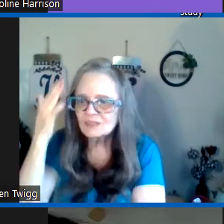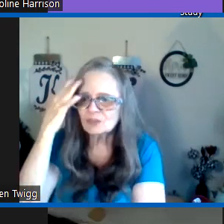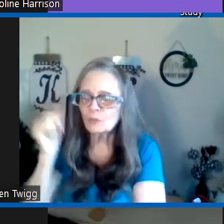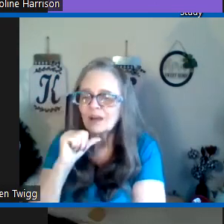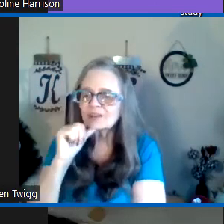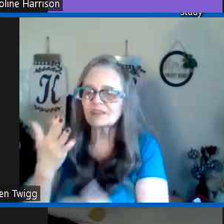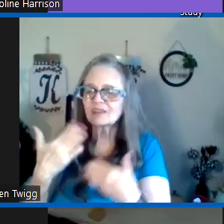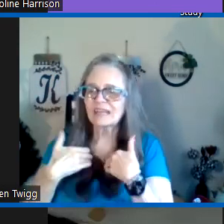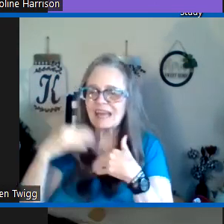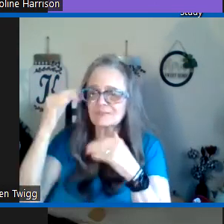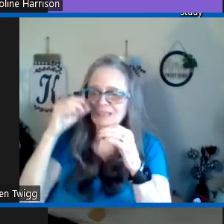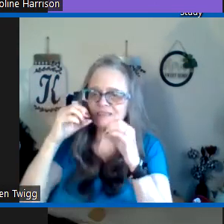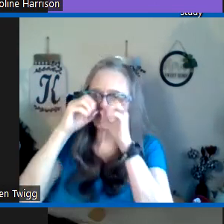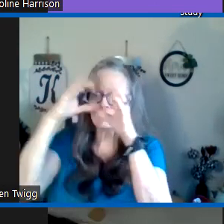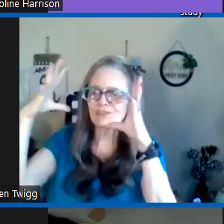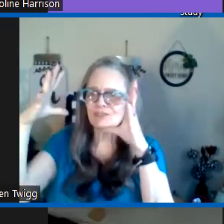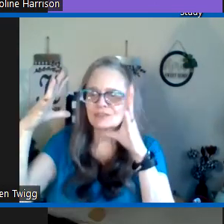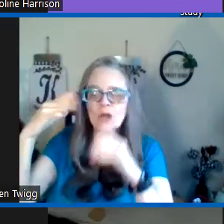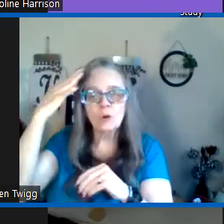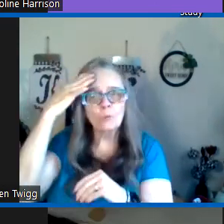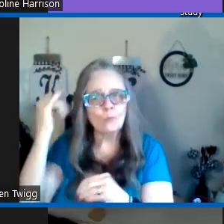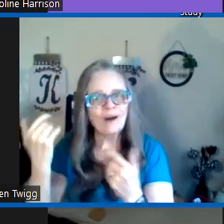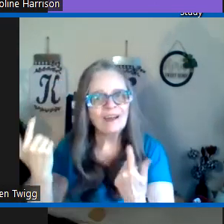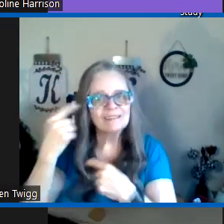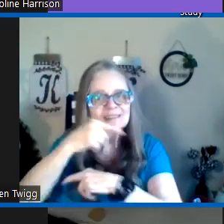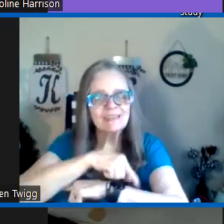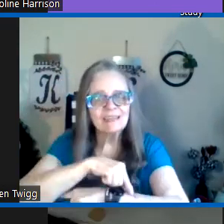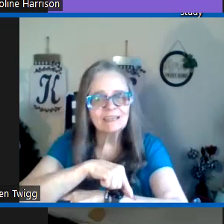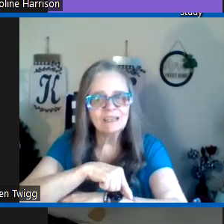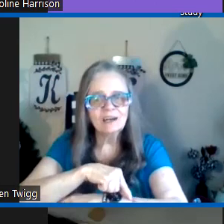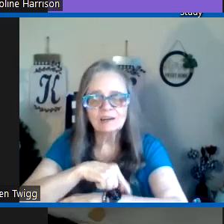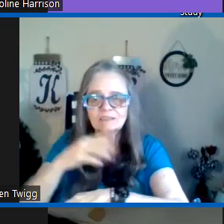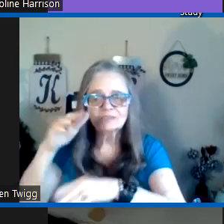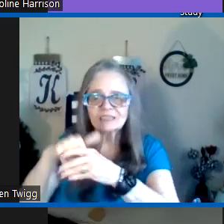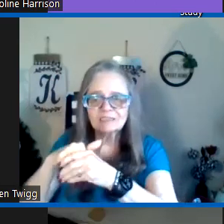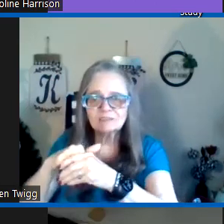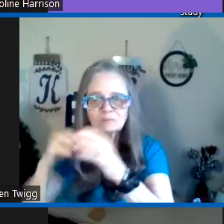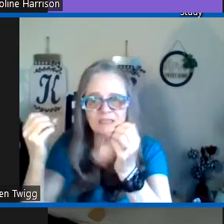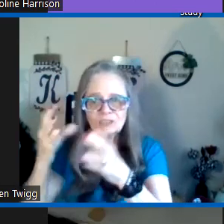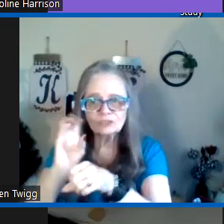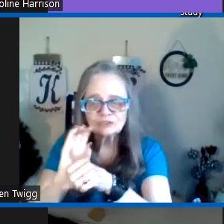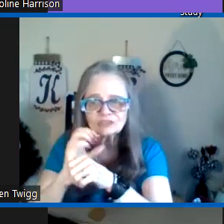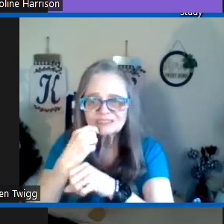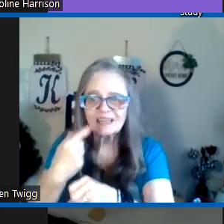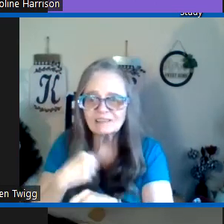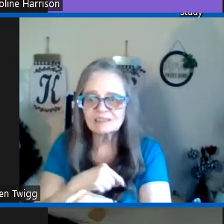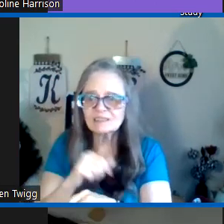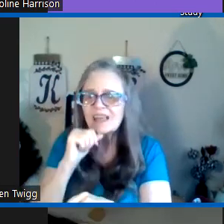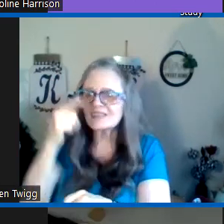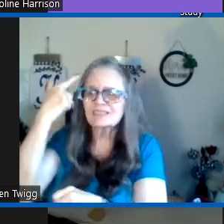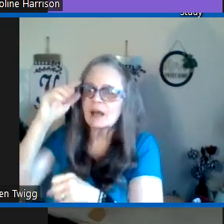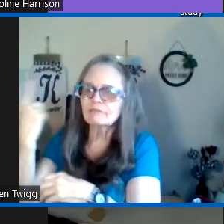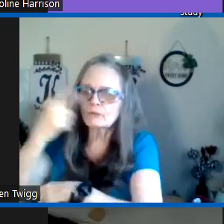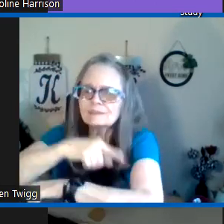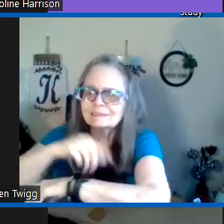so why are they not having visions why today are even in many churches telling